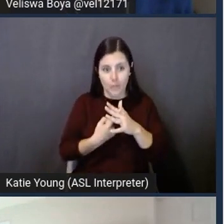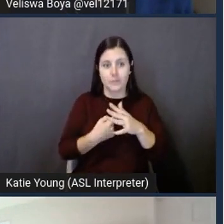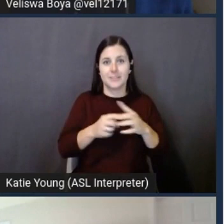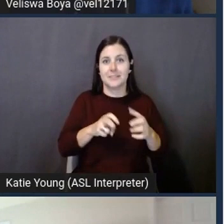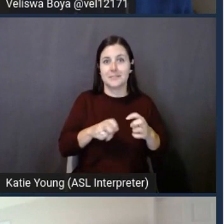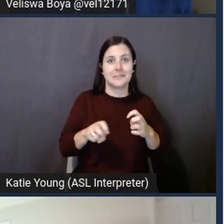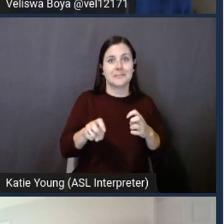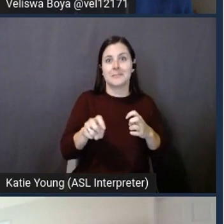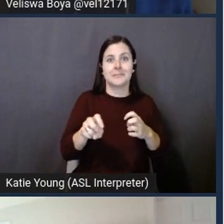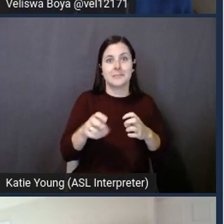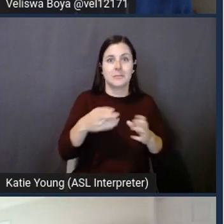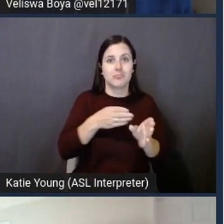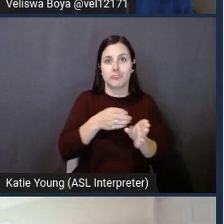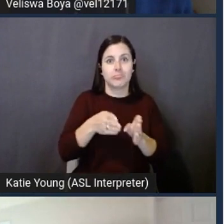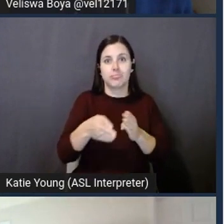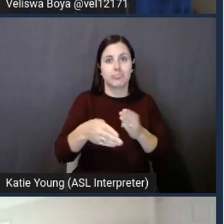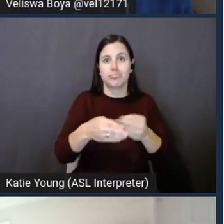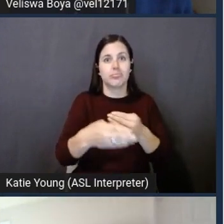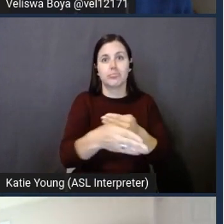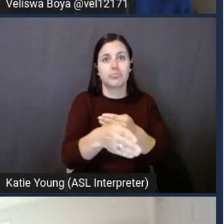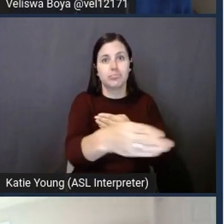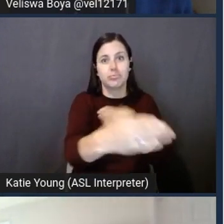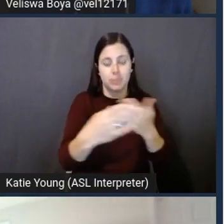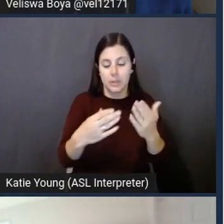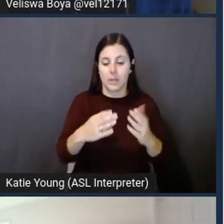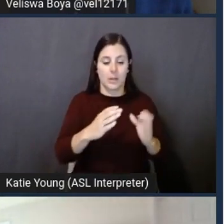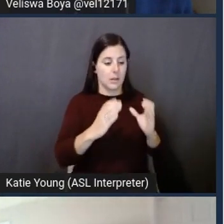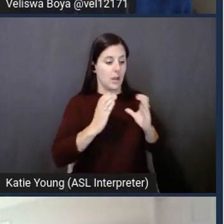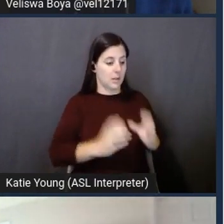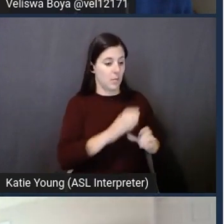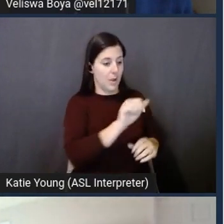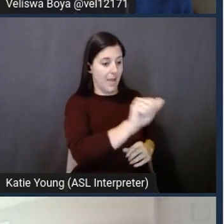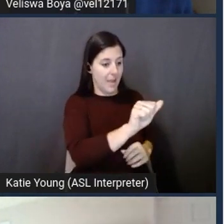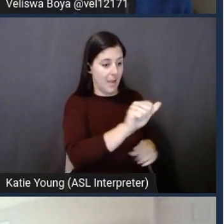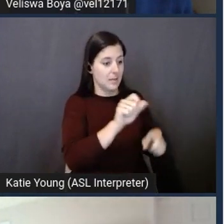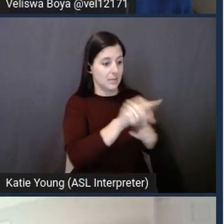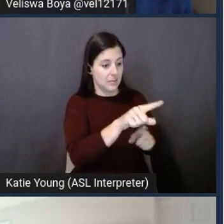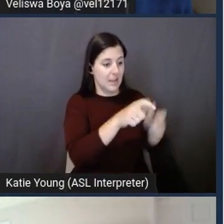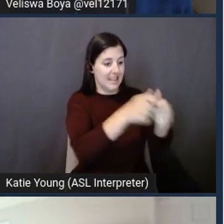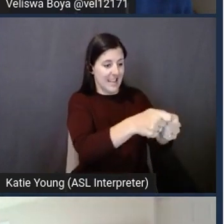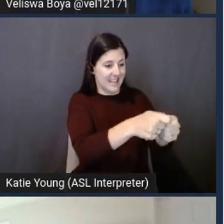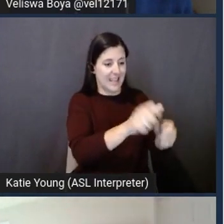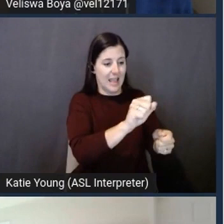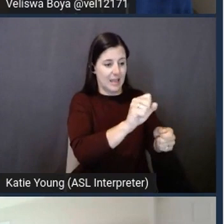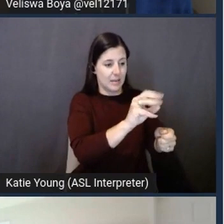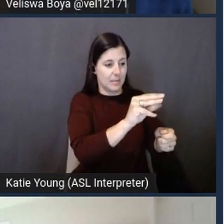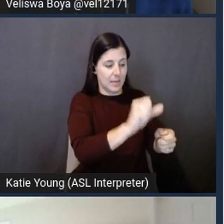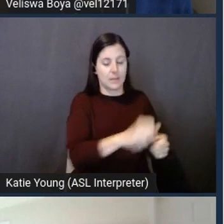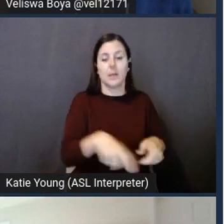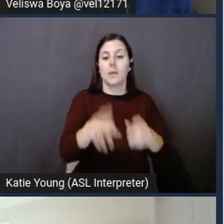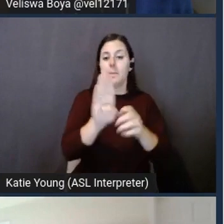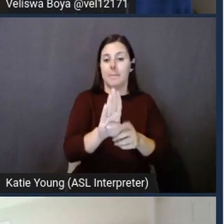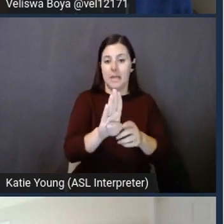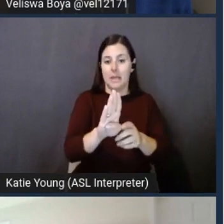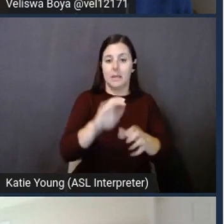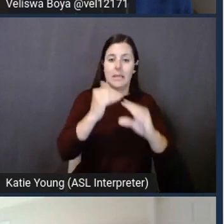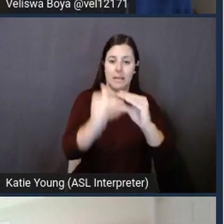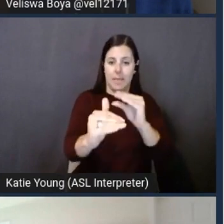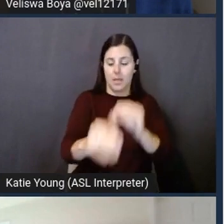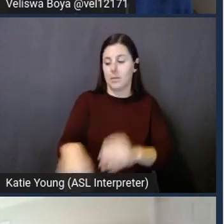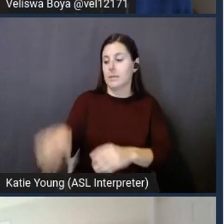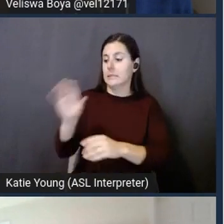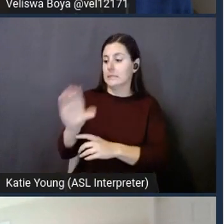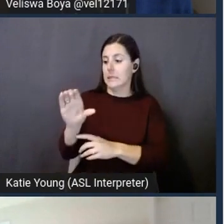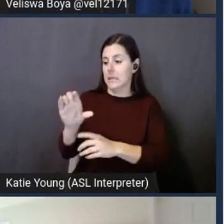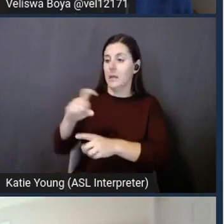basically go from there, right? Where you can say, okay, customer A, you know, SMS, customer B, email, customer C, phone call. And once